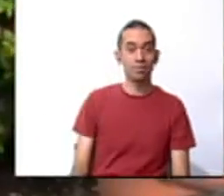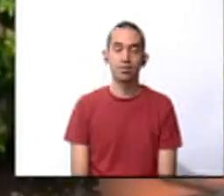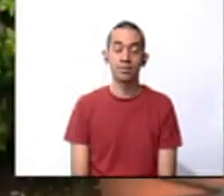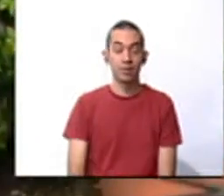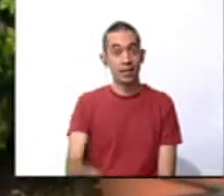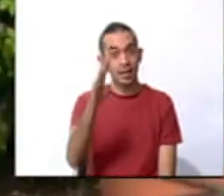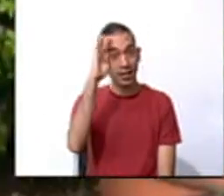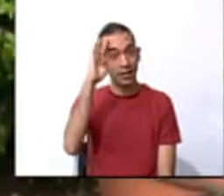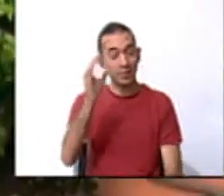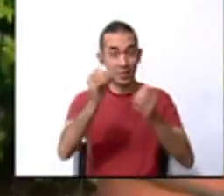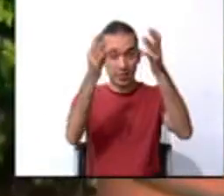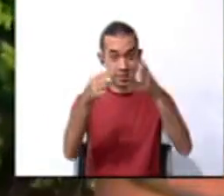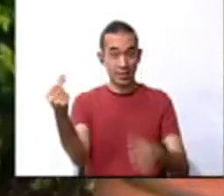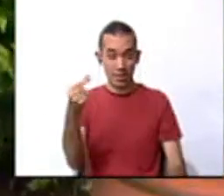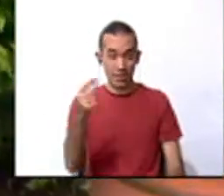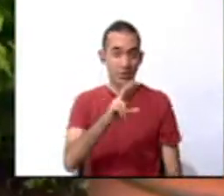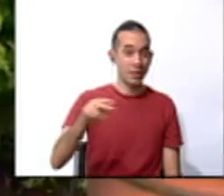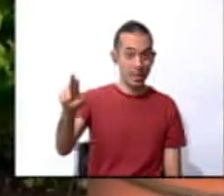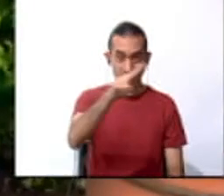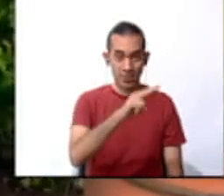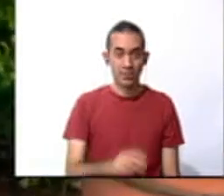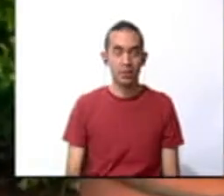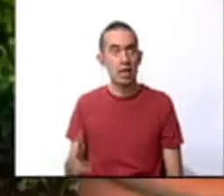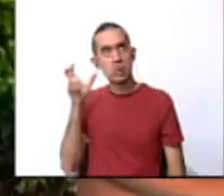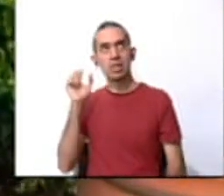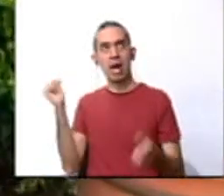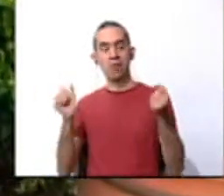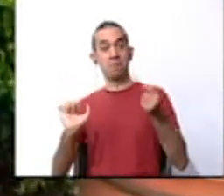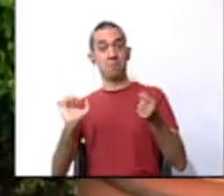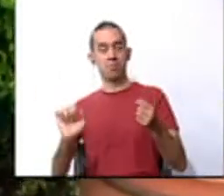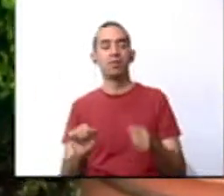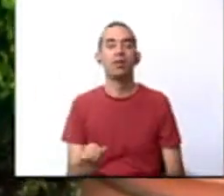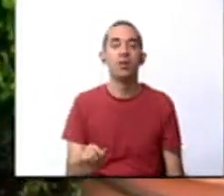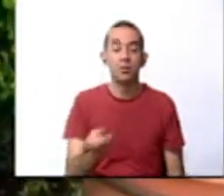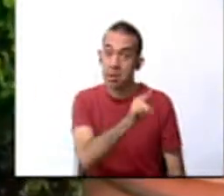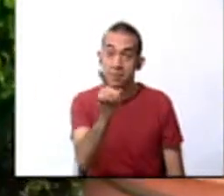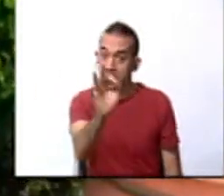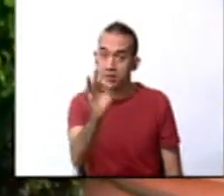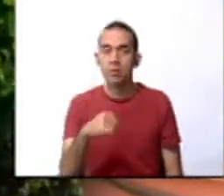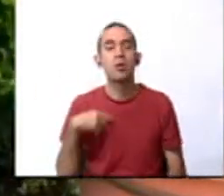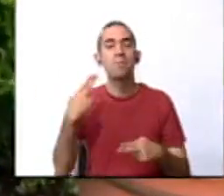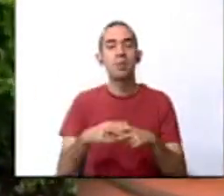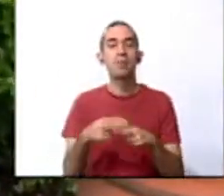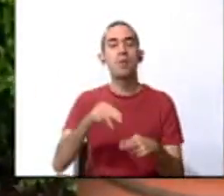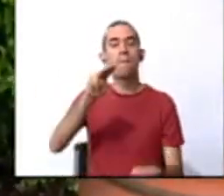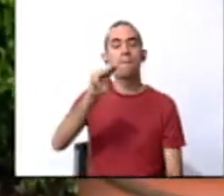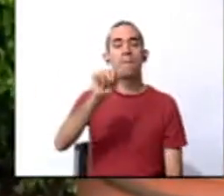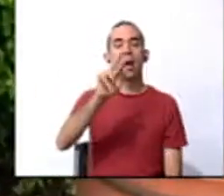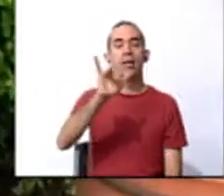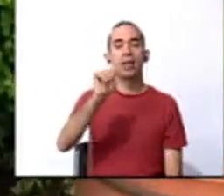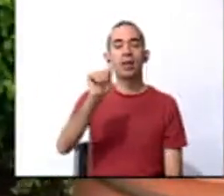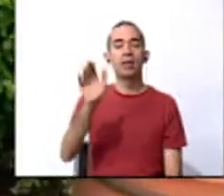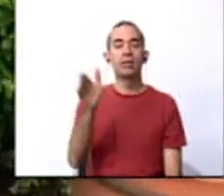Hello, teacher Gravy and classmates. How do you do? I am Maria Celeste Picado Camacho.